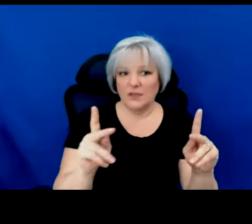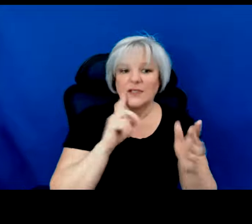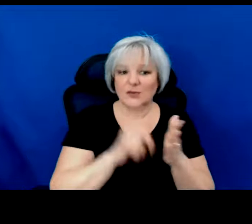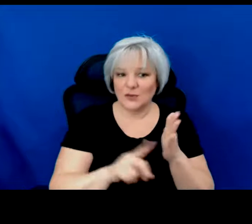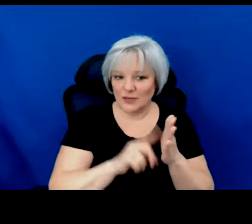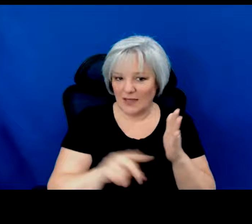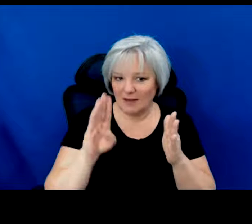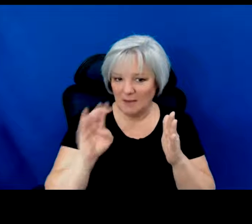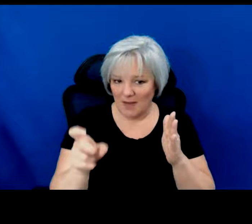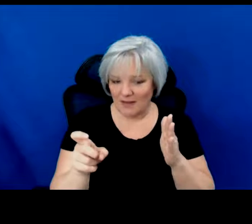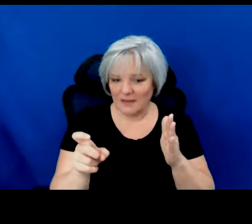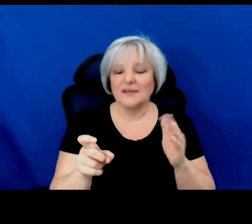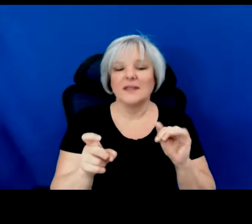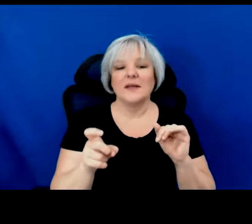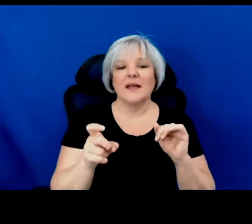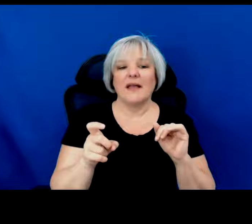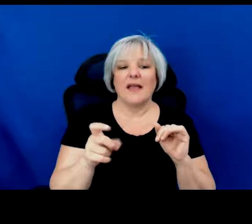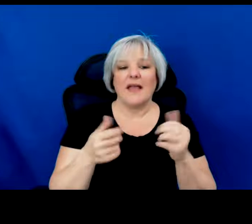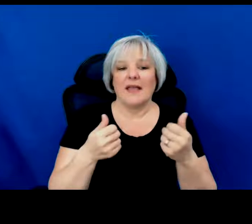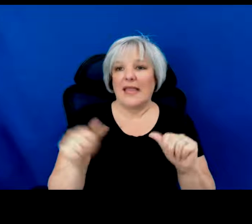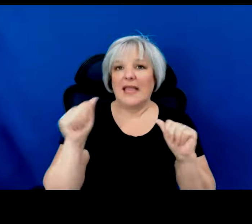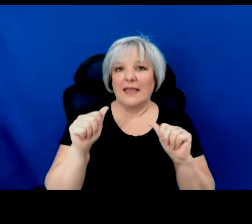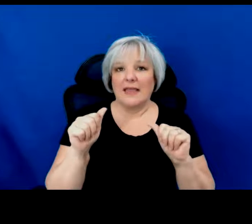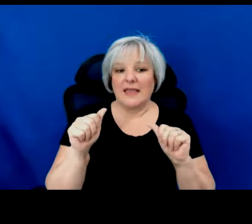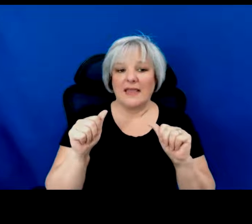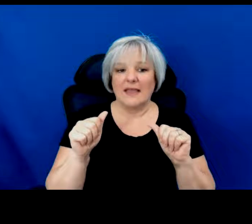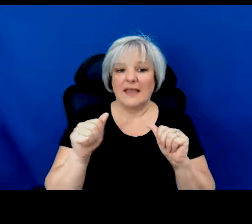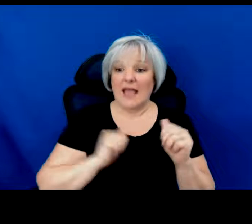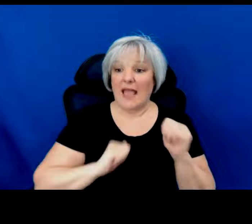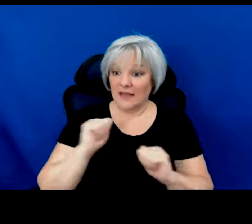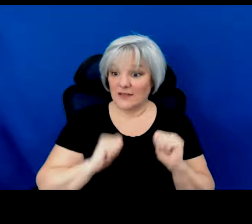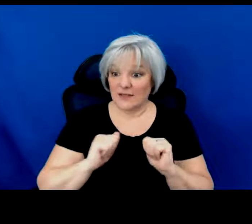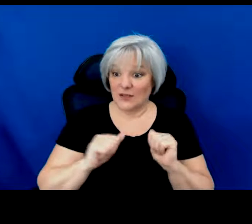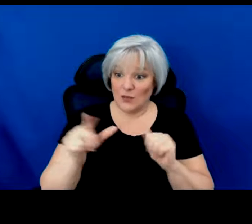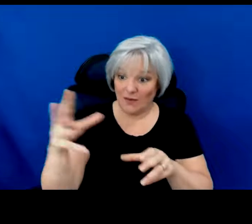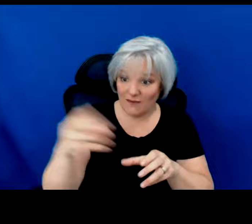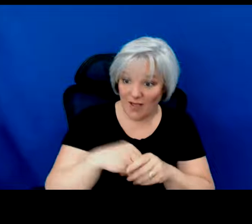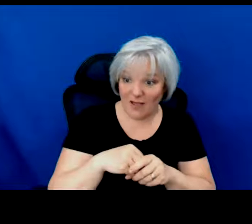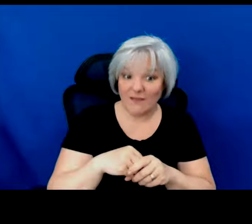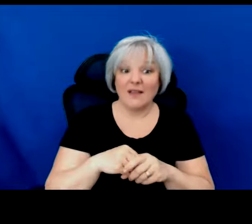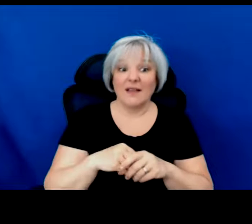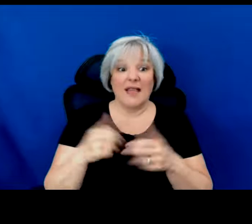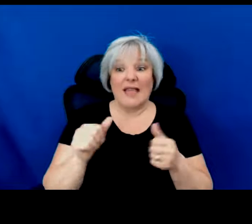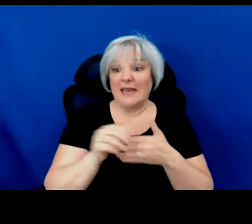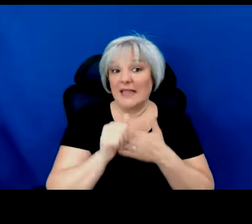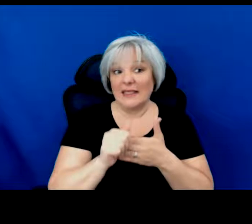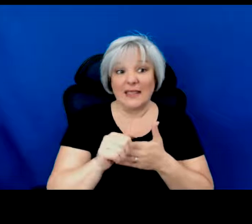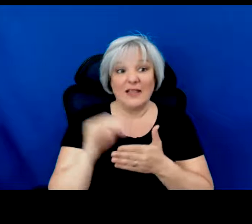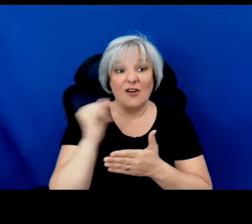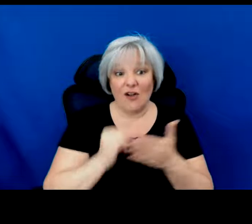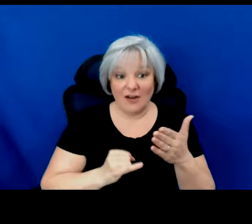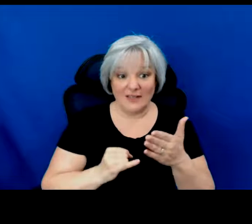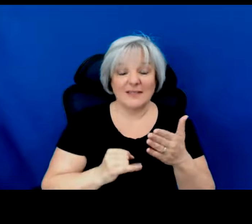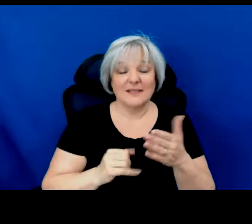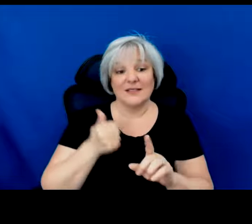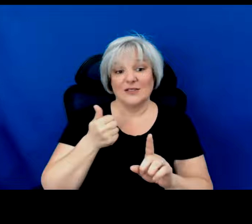box. When the act that you are engaging involves a lead artist who is Indigenous, self